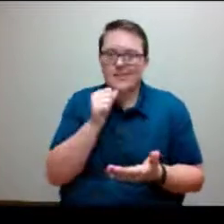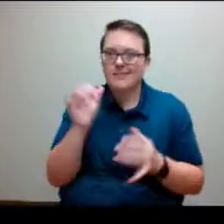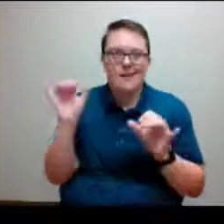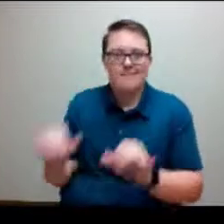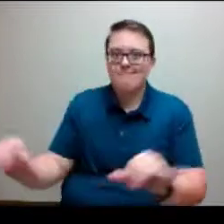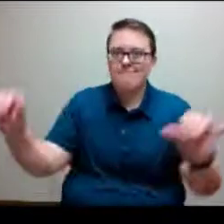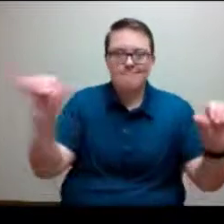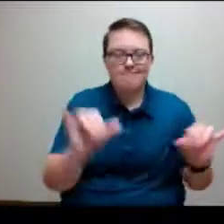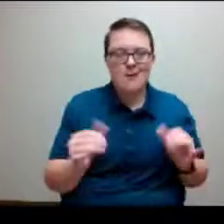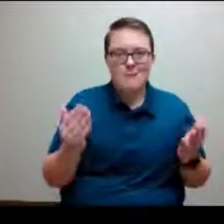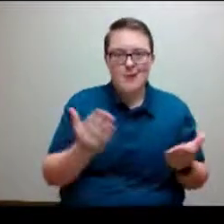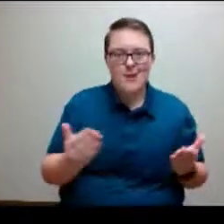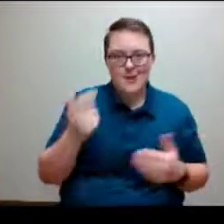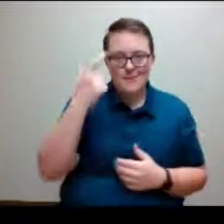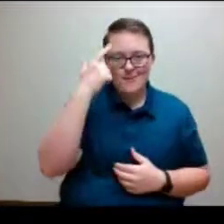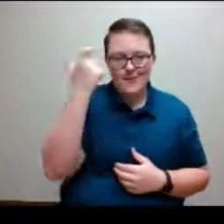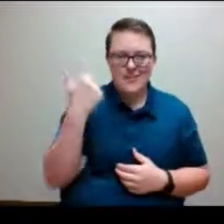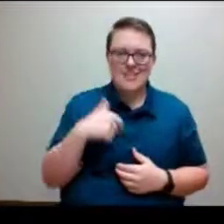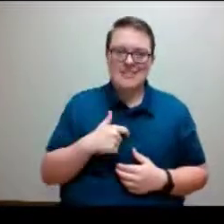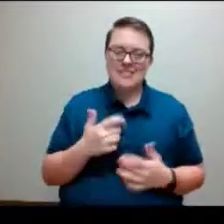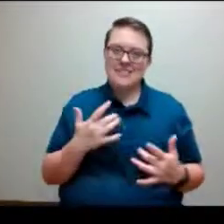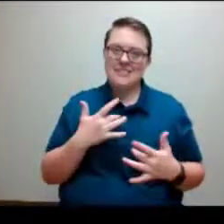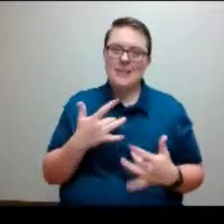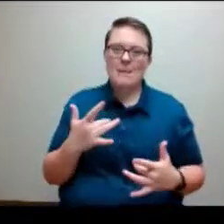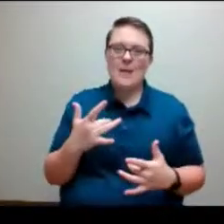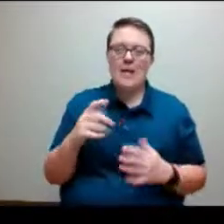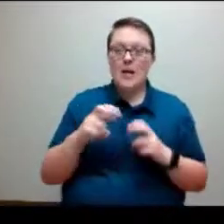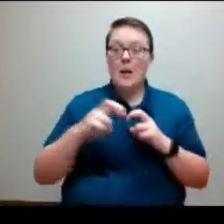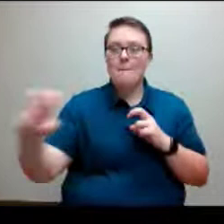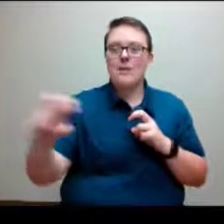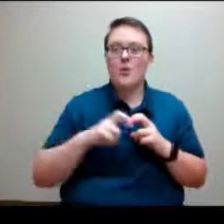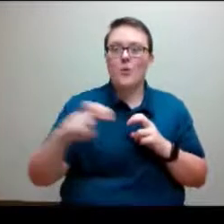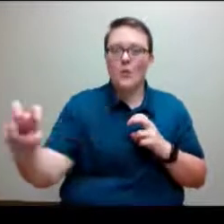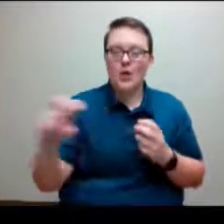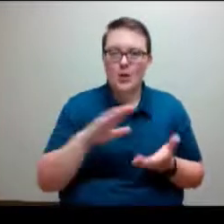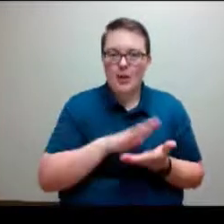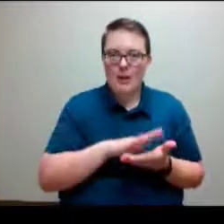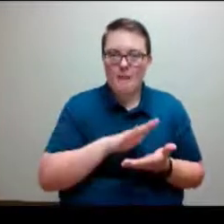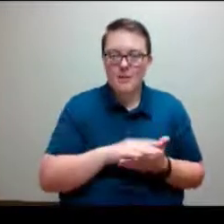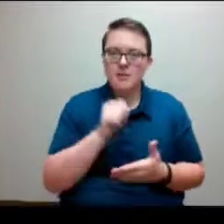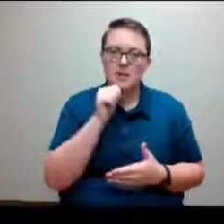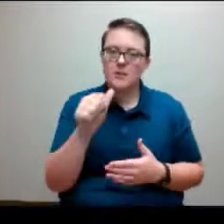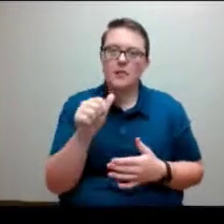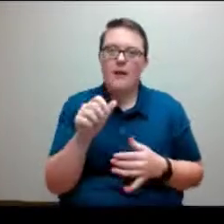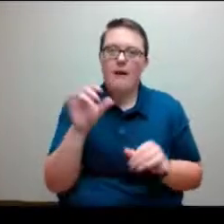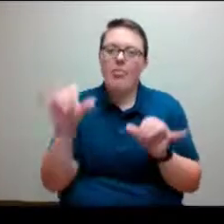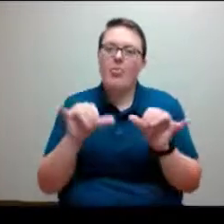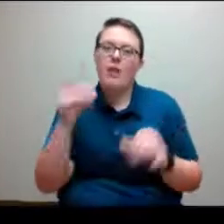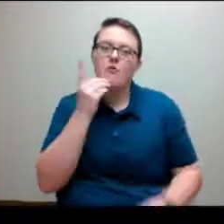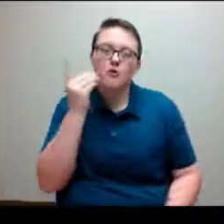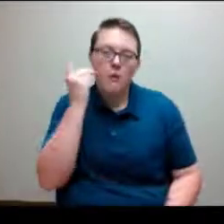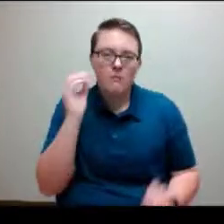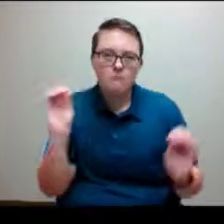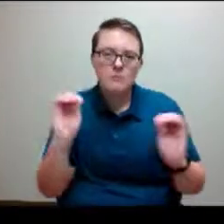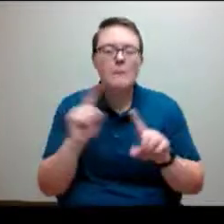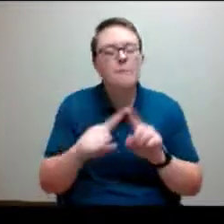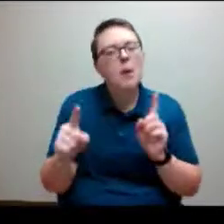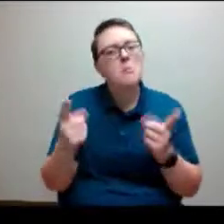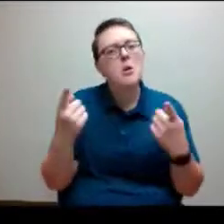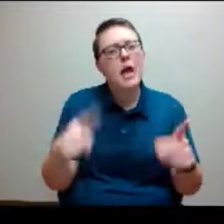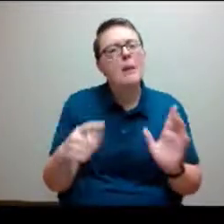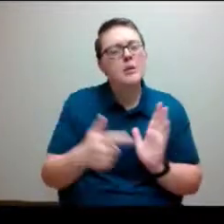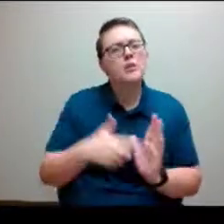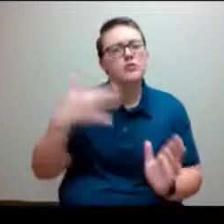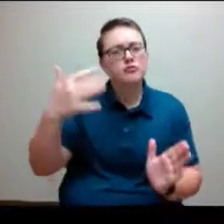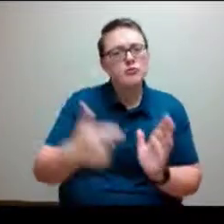are more of a commuter campus and we don't have those residential facilities, but it does happen every now and then. And so if you have any